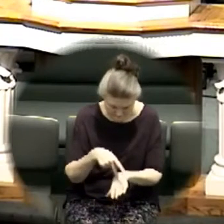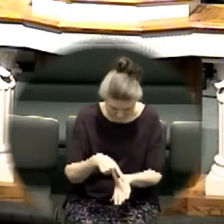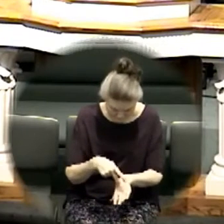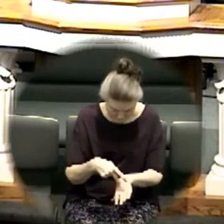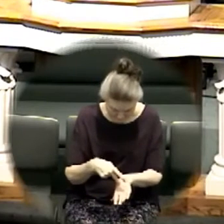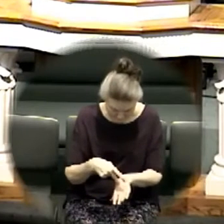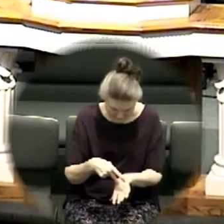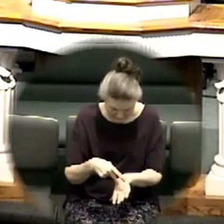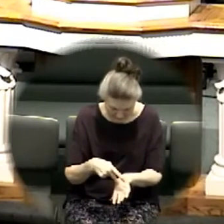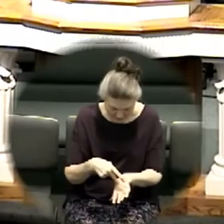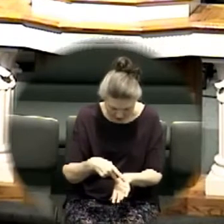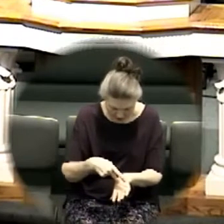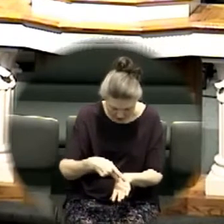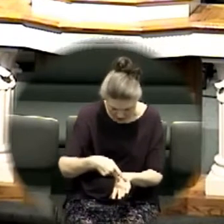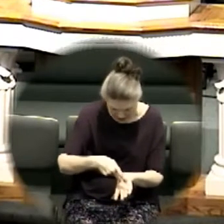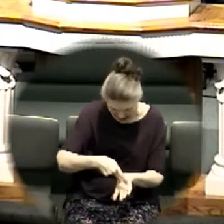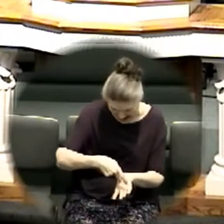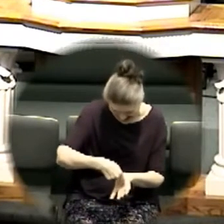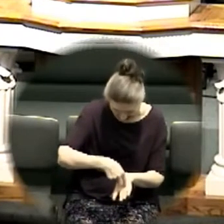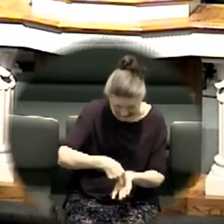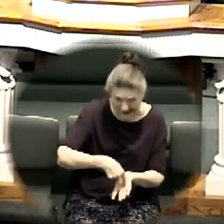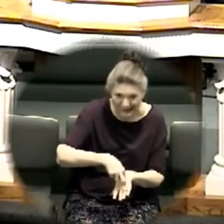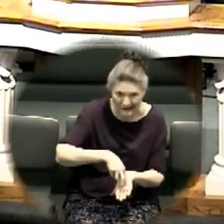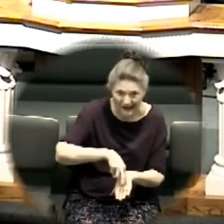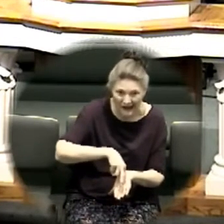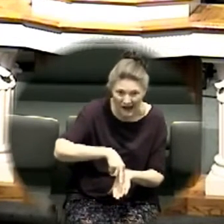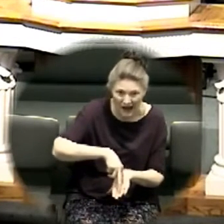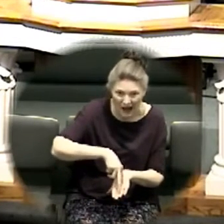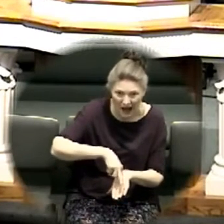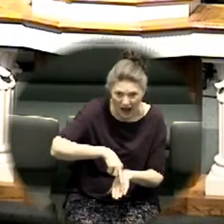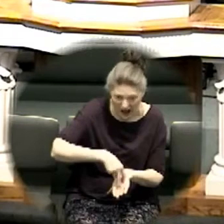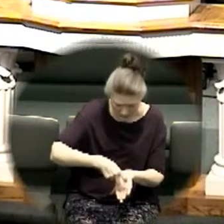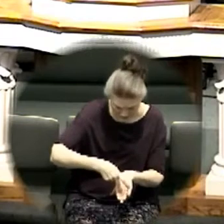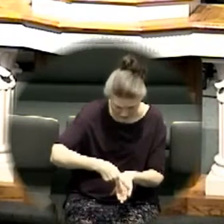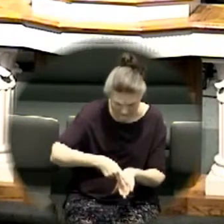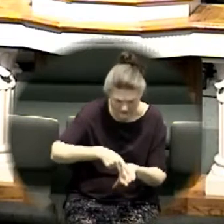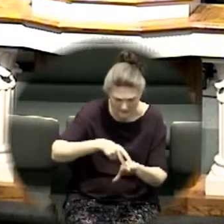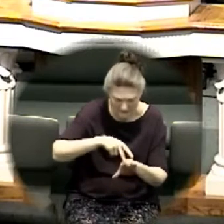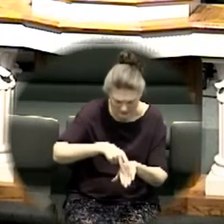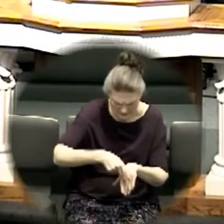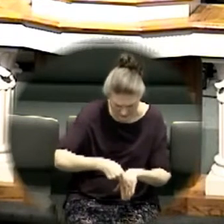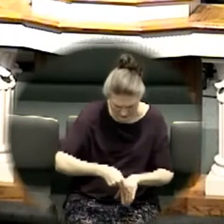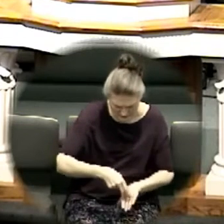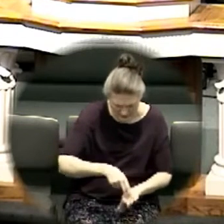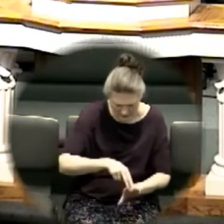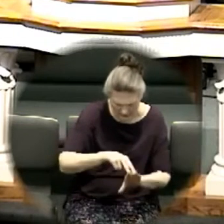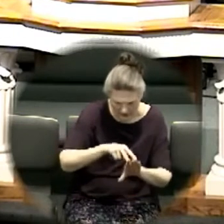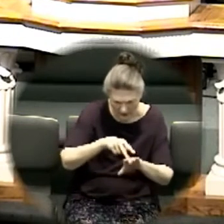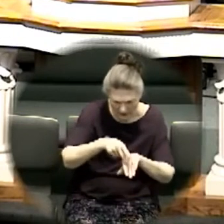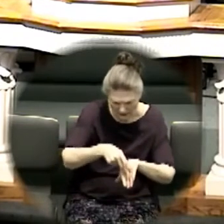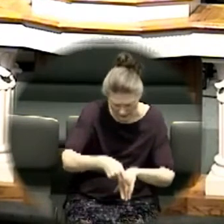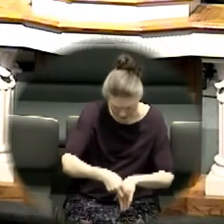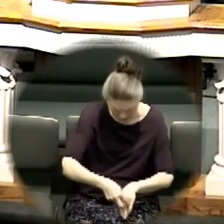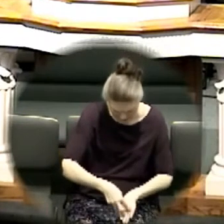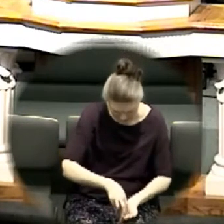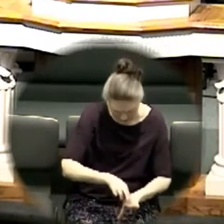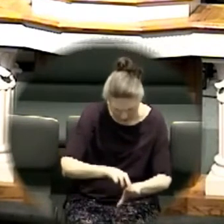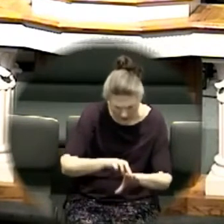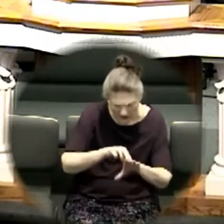but it took one step brother Sean one step the next one was easy it's like man this is going to work